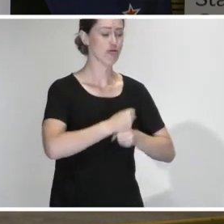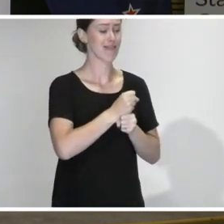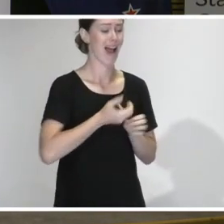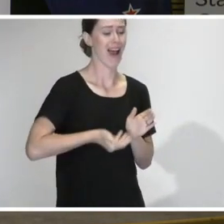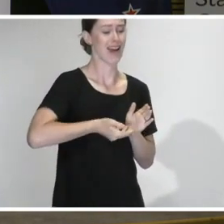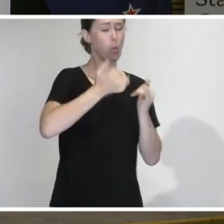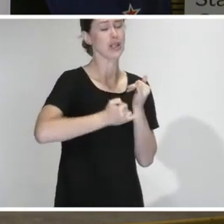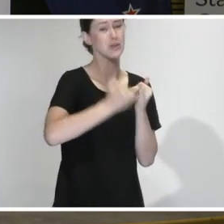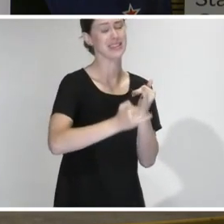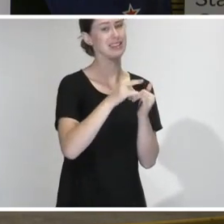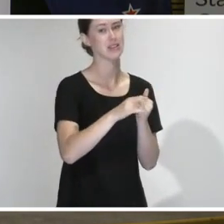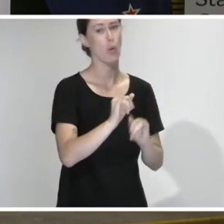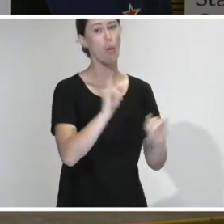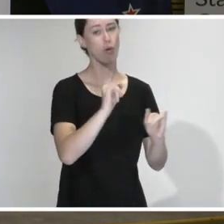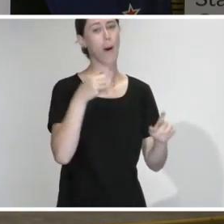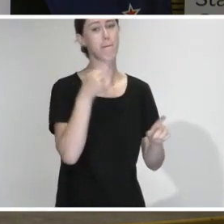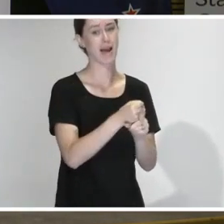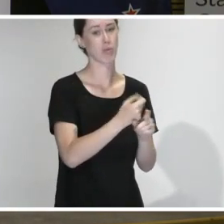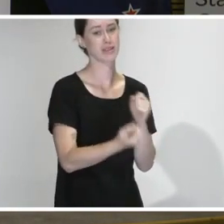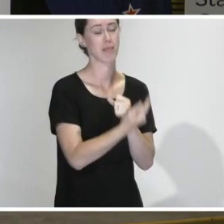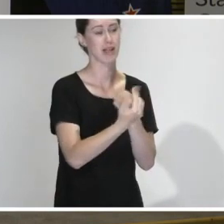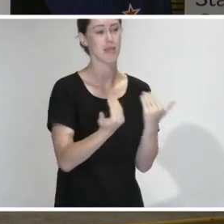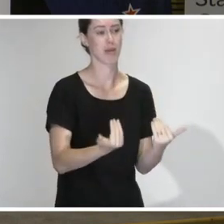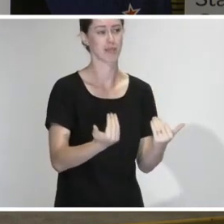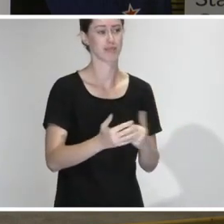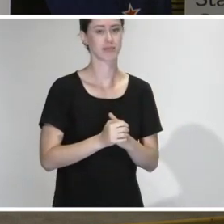and that's one of the devastating by-products of what we're having to do.